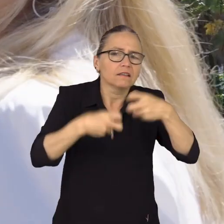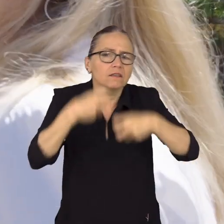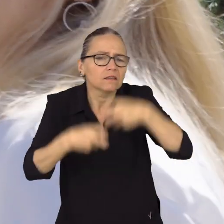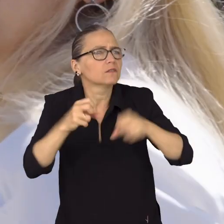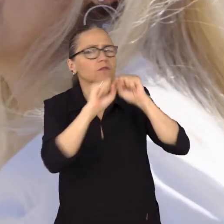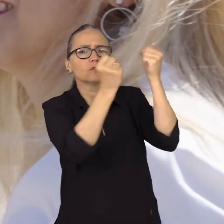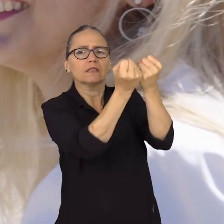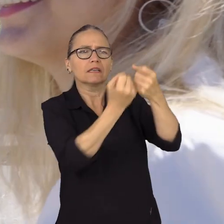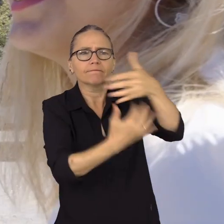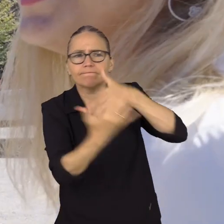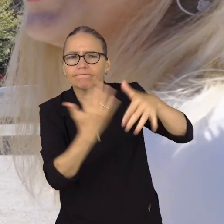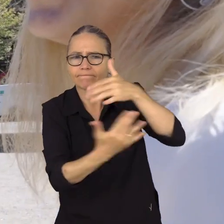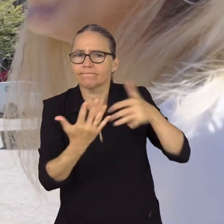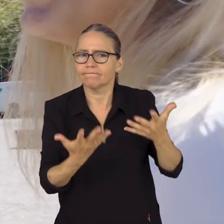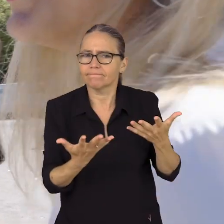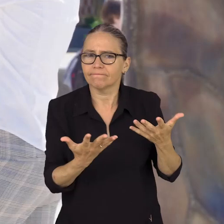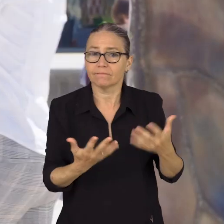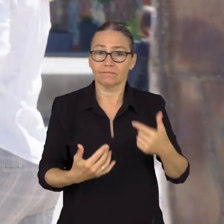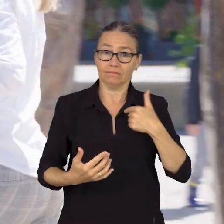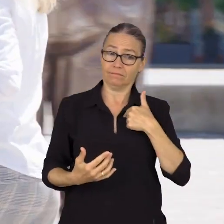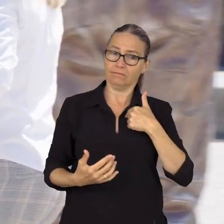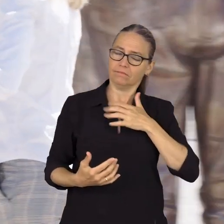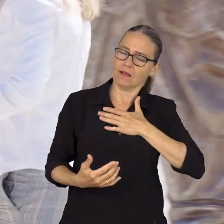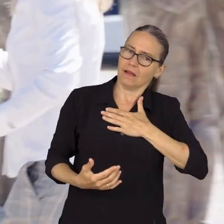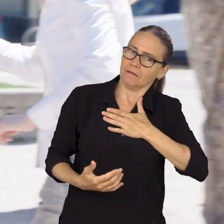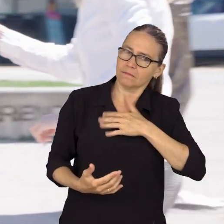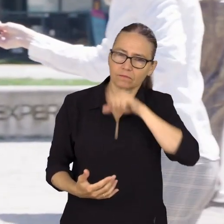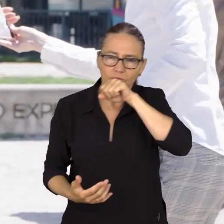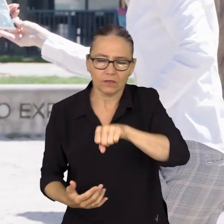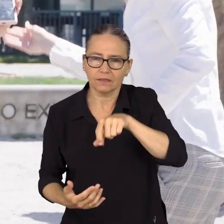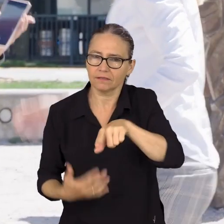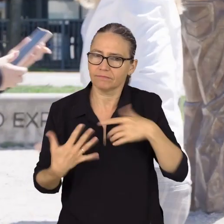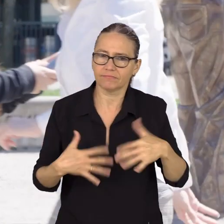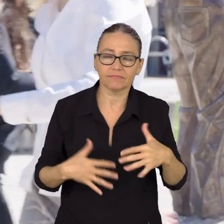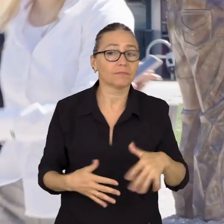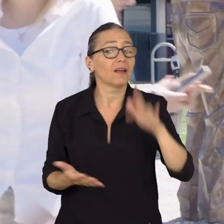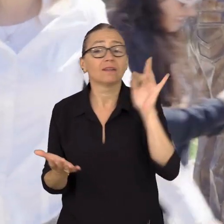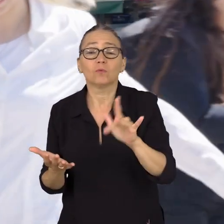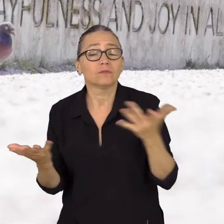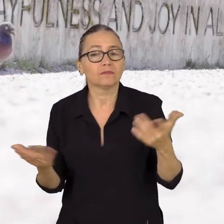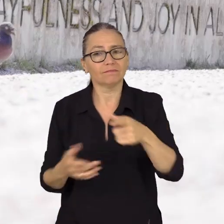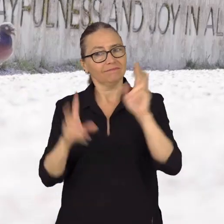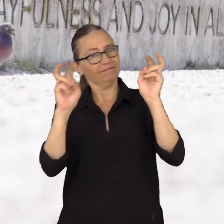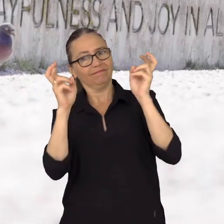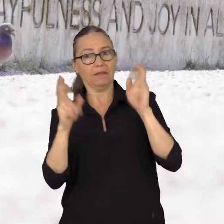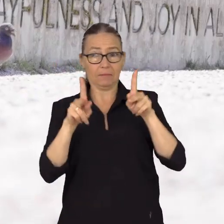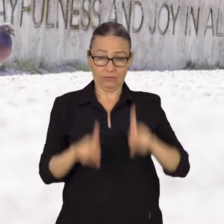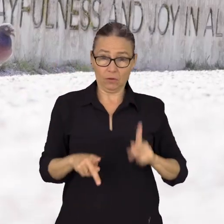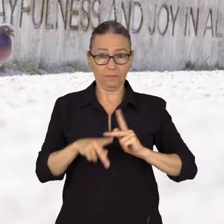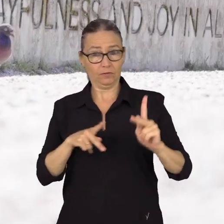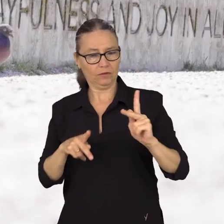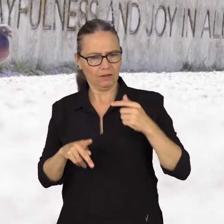issues as well, that keeps me really engaged because as a person and professional, we